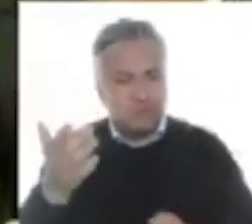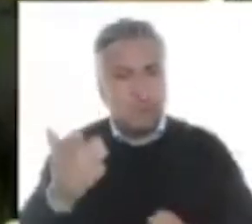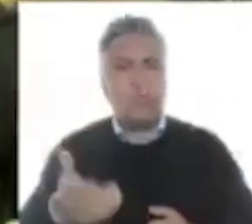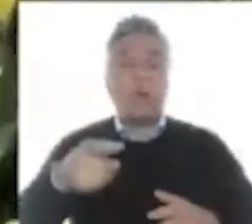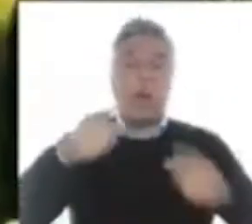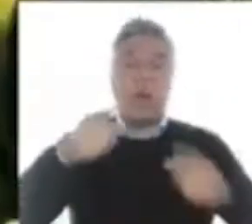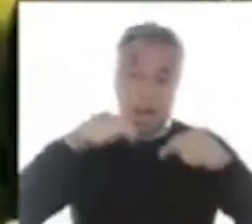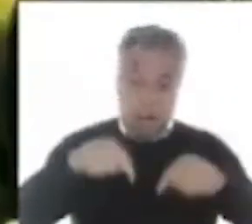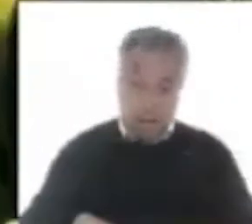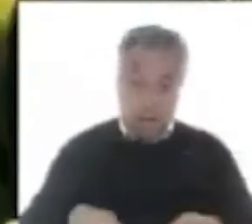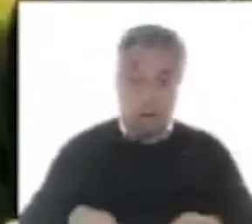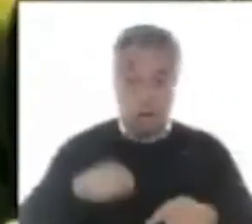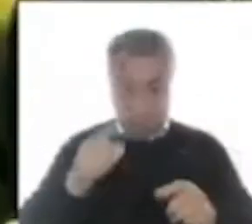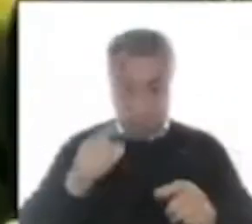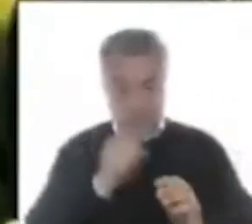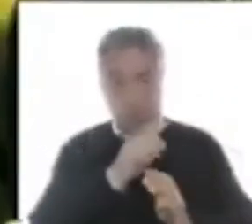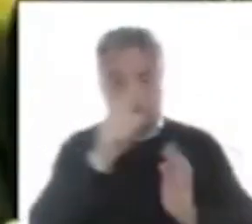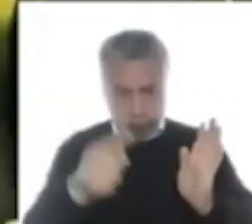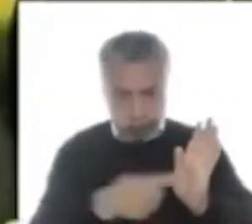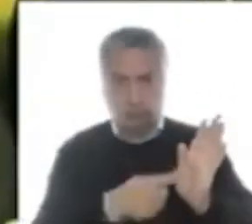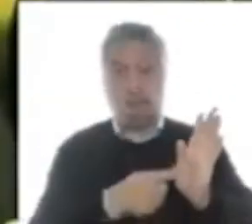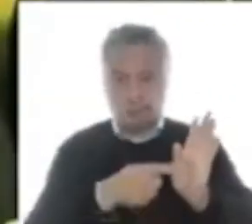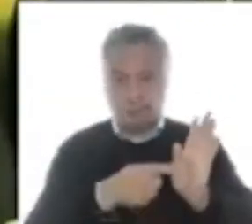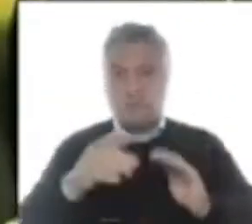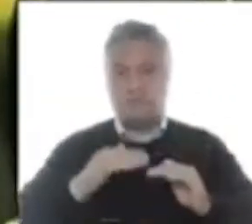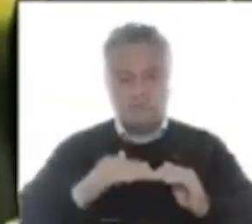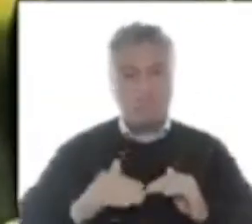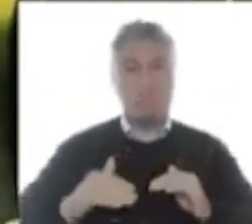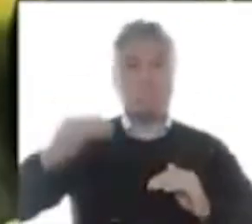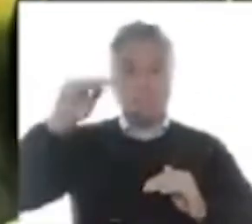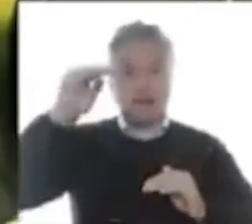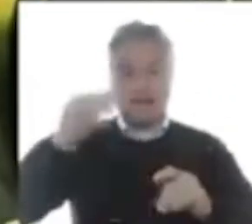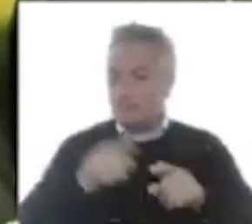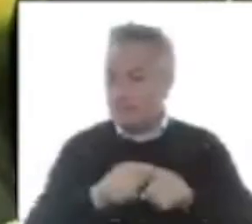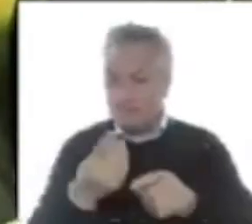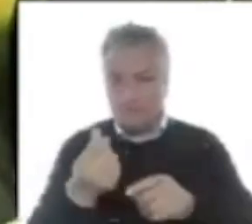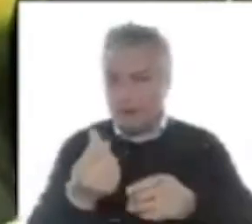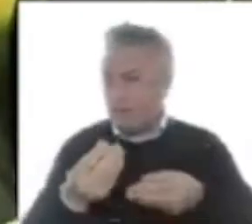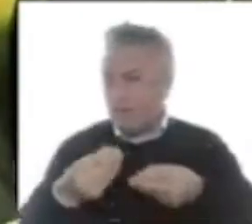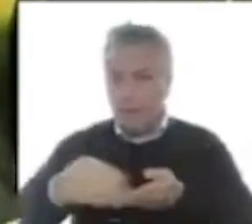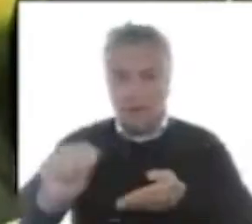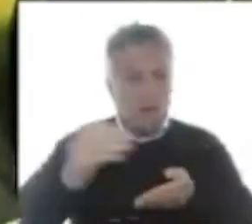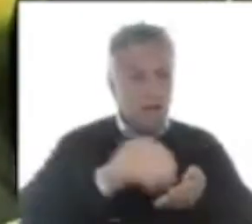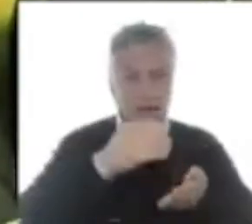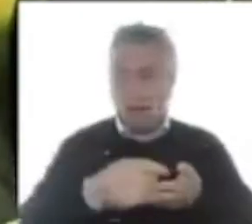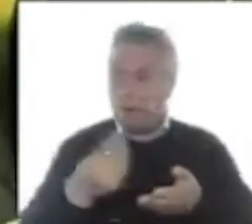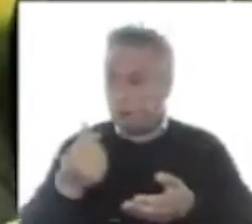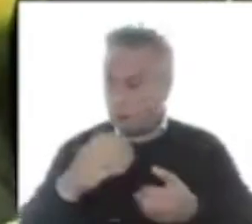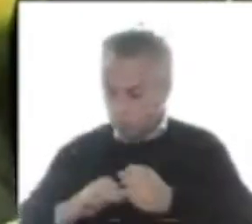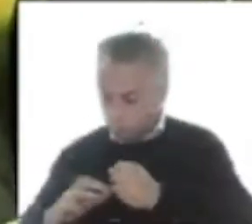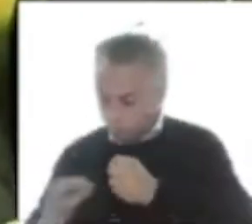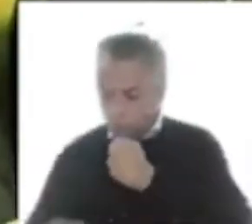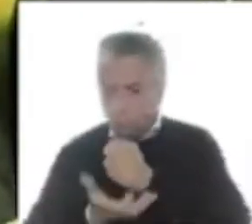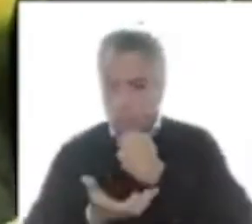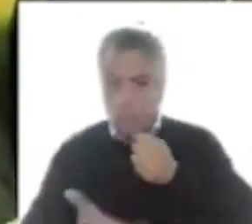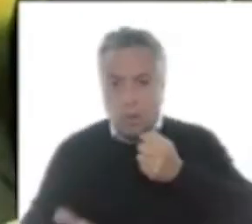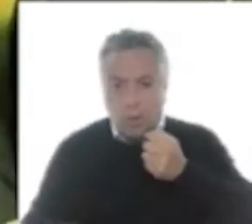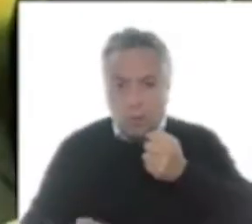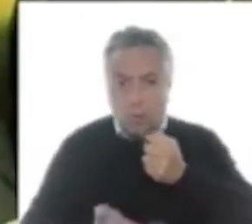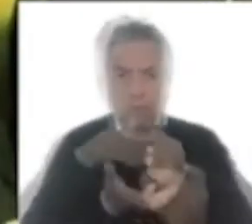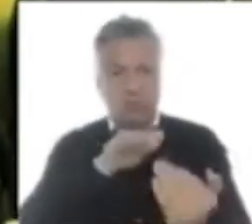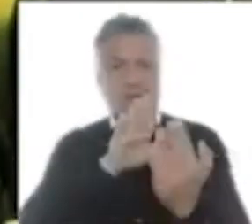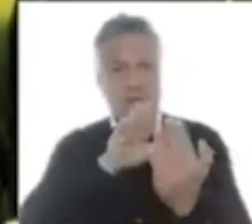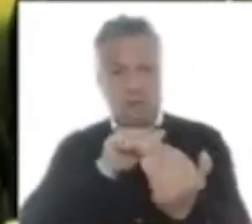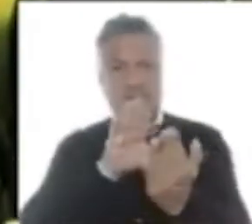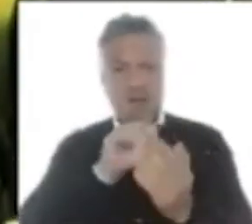greater and our budgets are being cut and i just think it requires a greater determination on our part to state what the facts